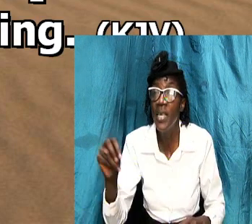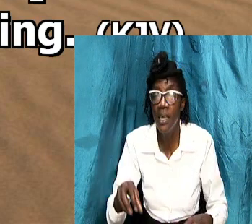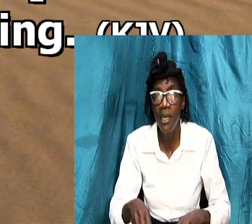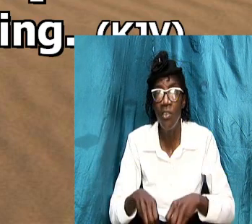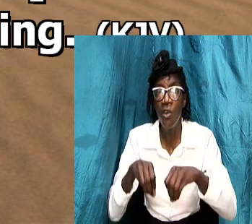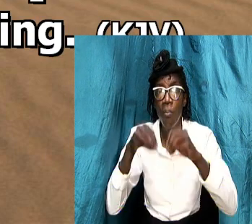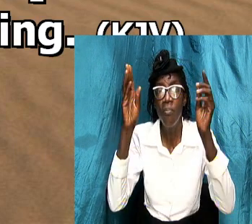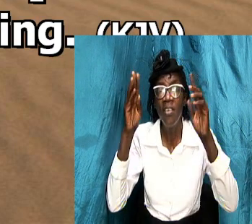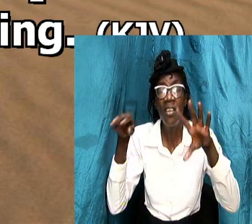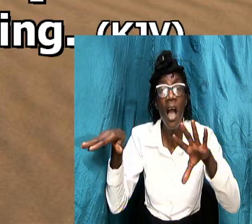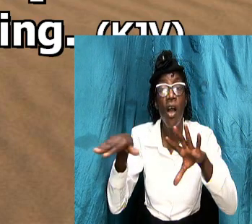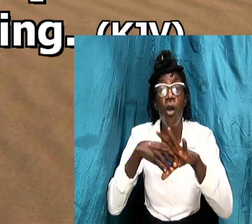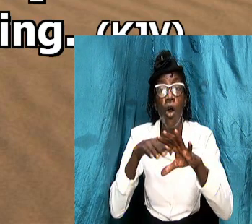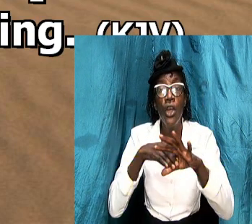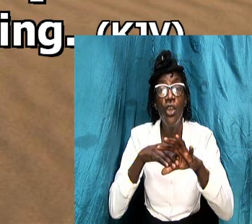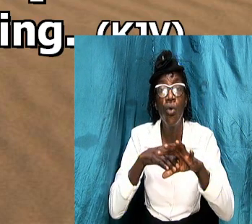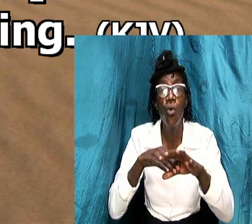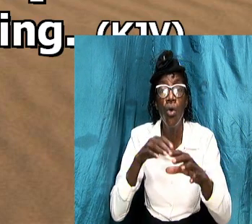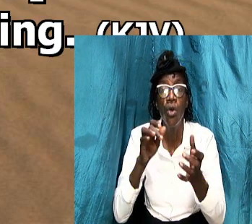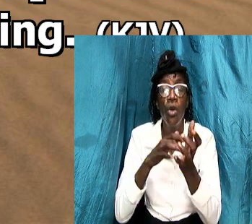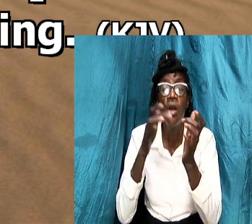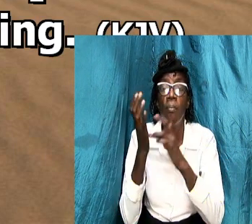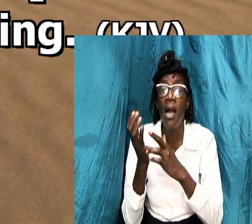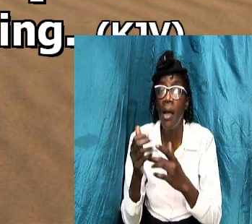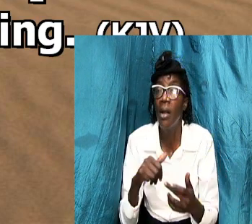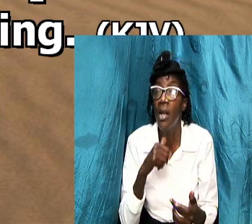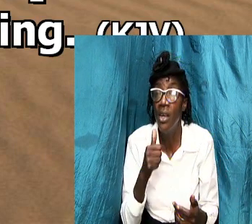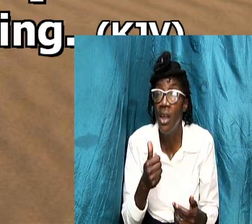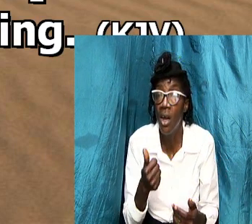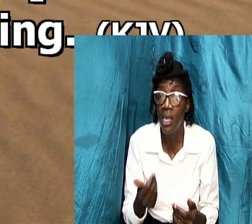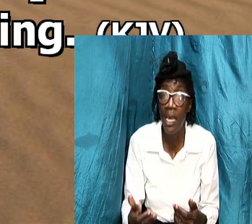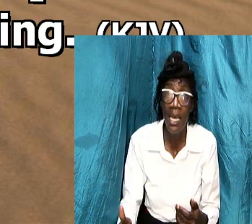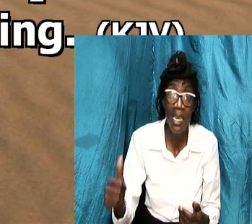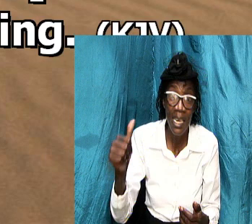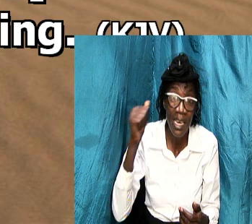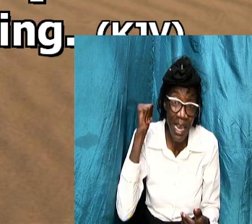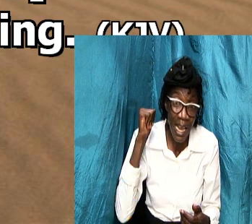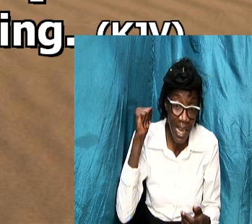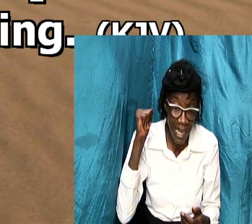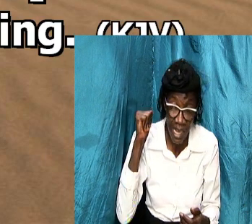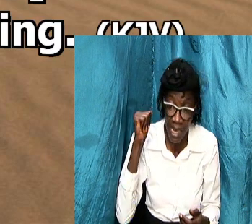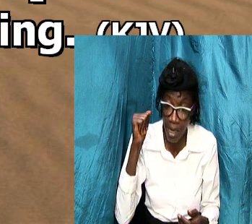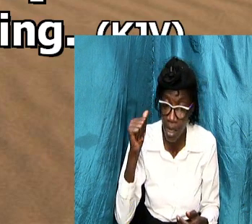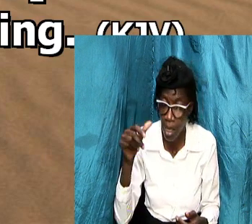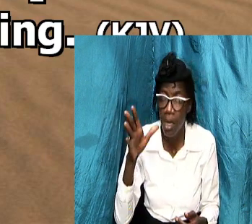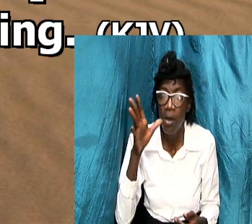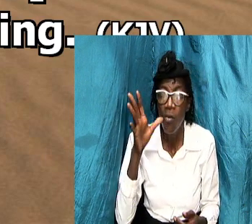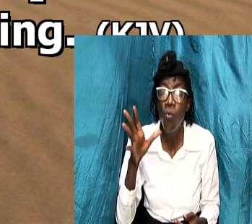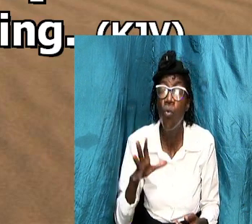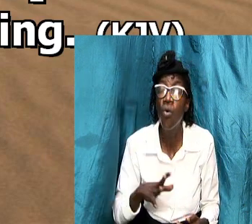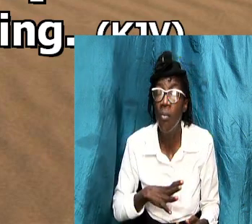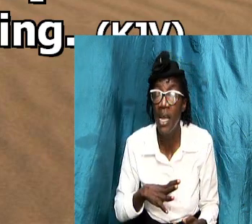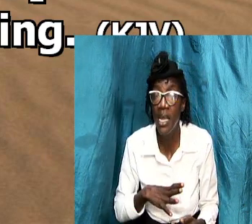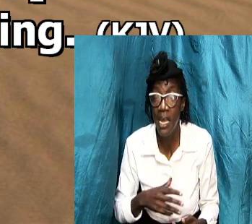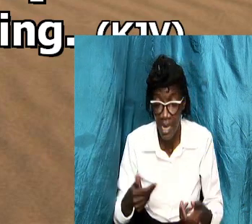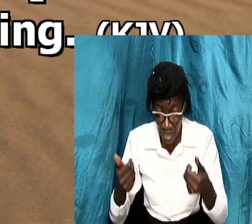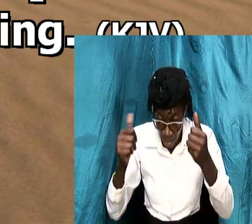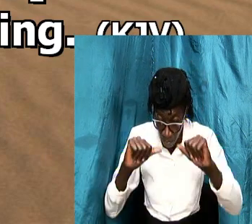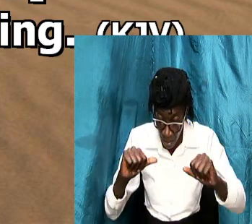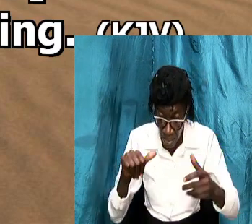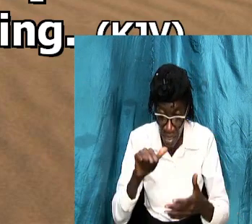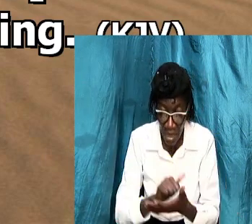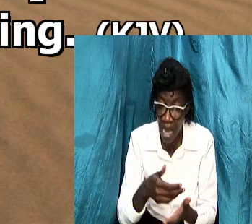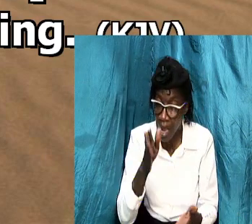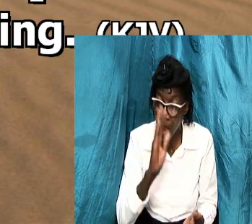is not denying women wives of their ability which god which to them and